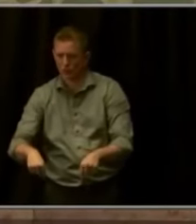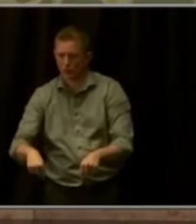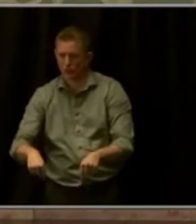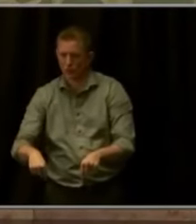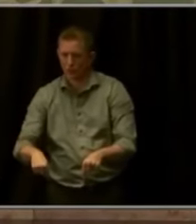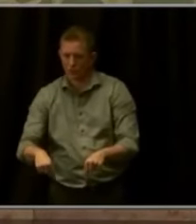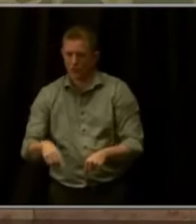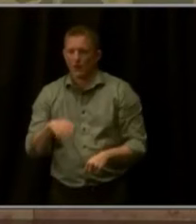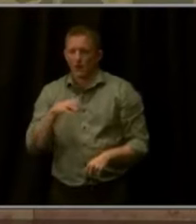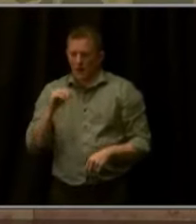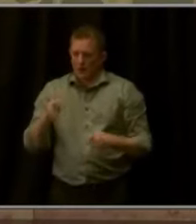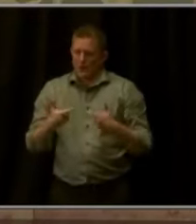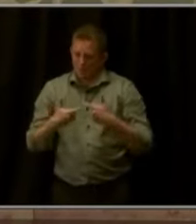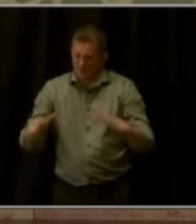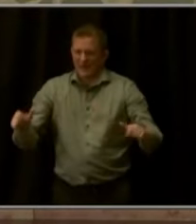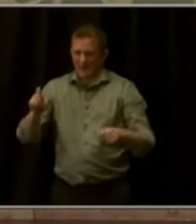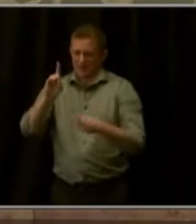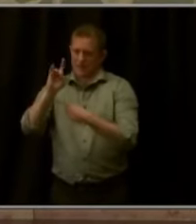Denver International Airport.